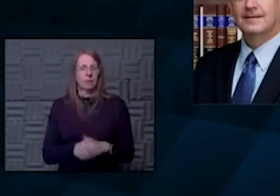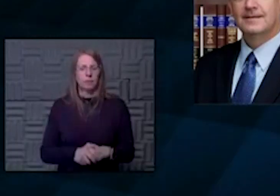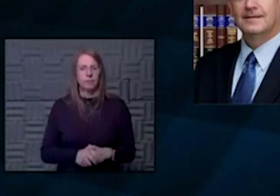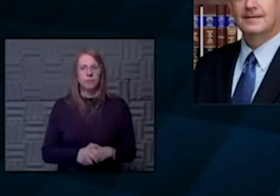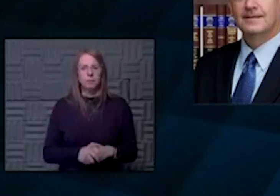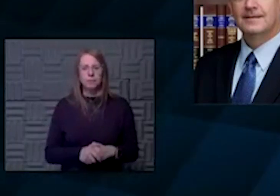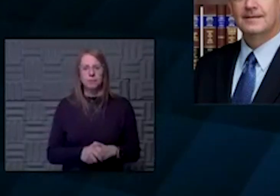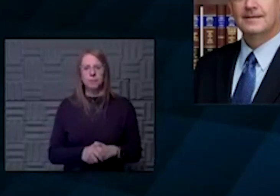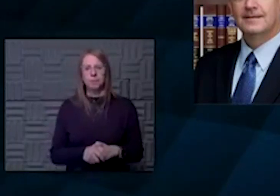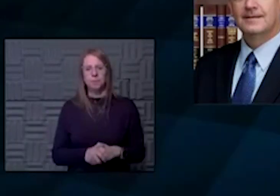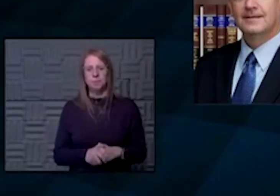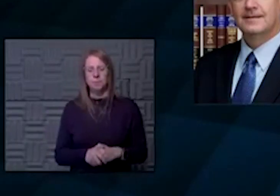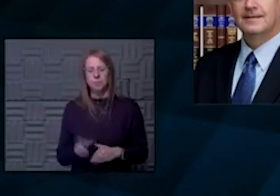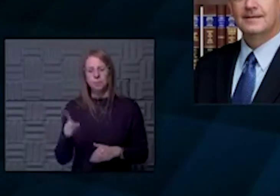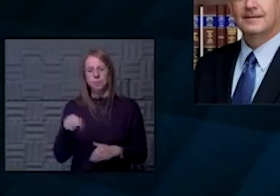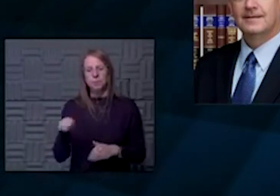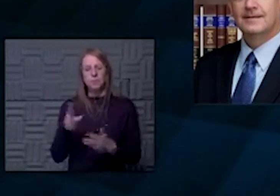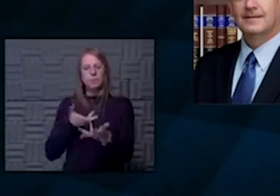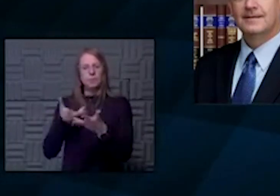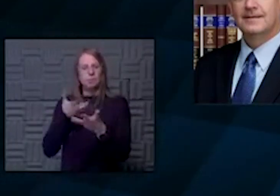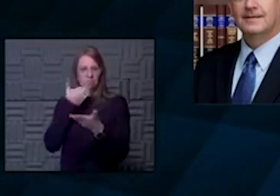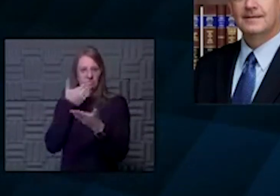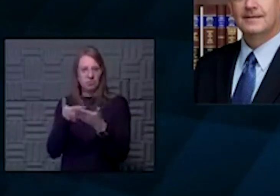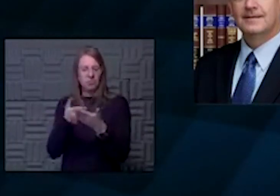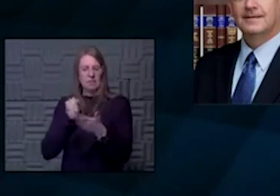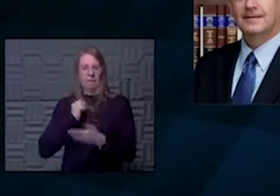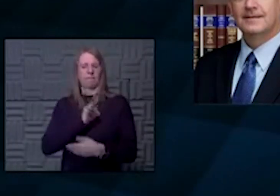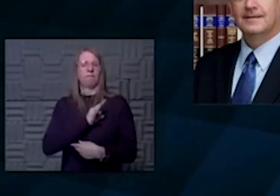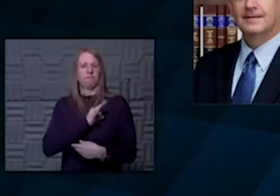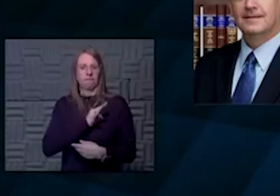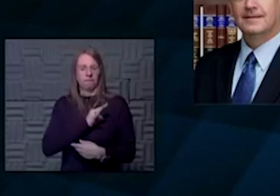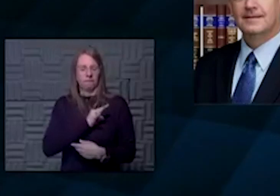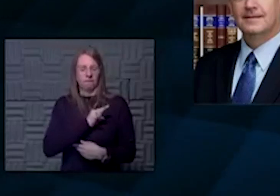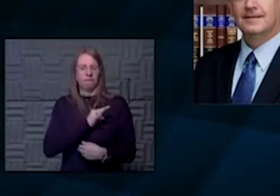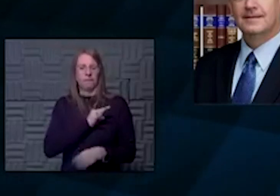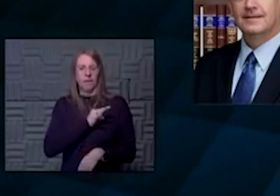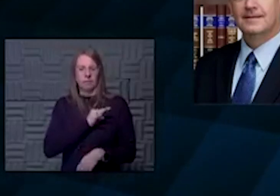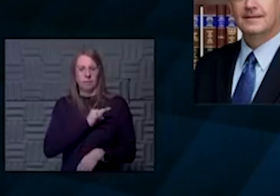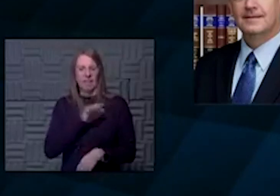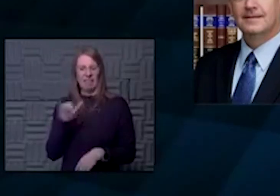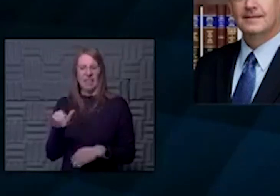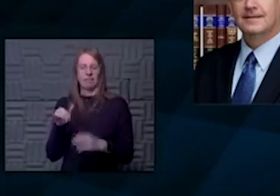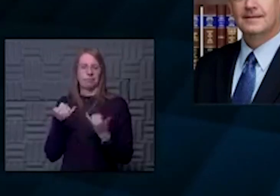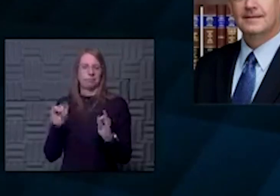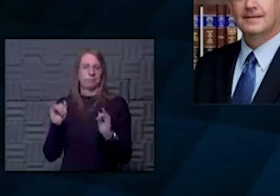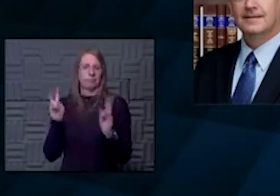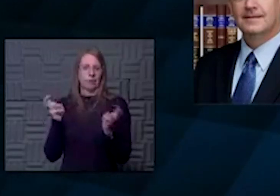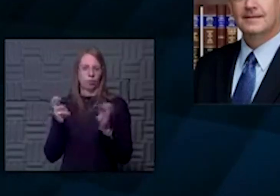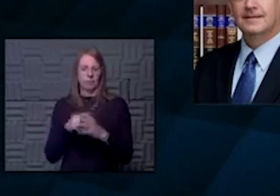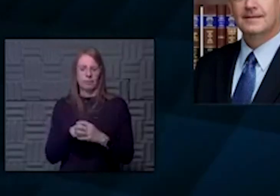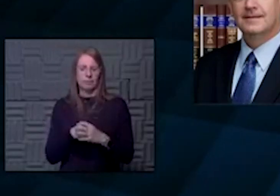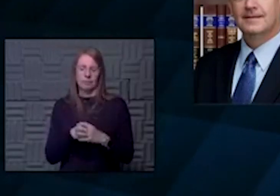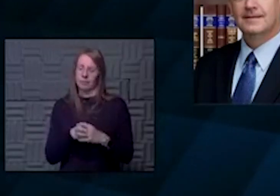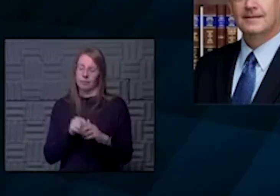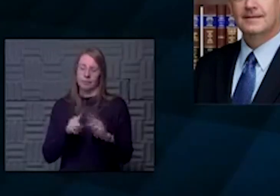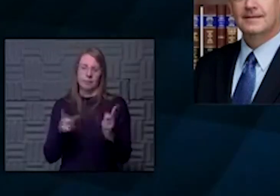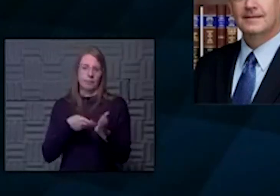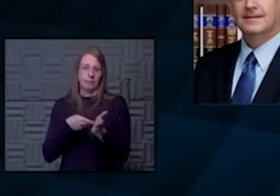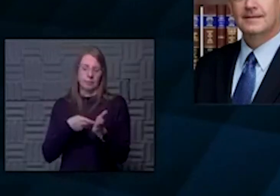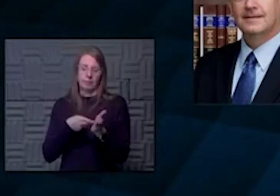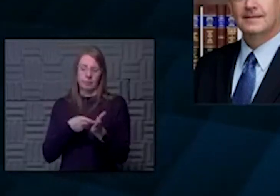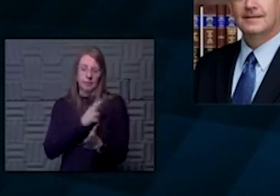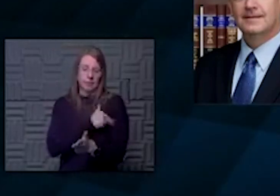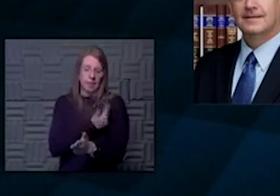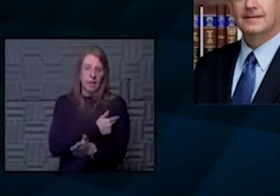Yeah, they're faring well. Obviously, the staffing remains an issue. And this is always a time of year when hospital